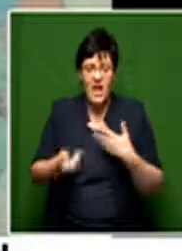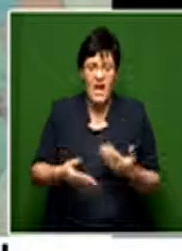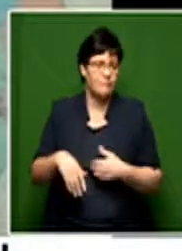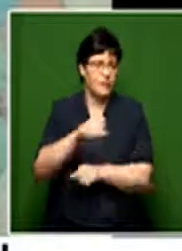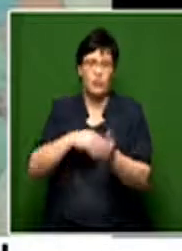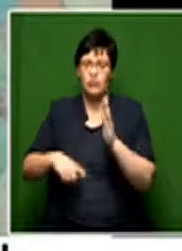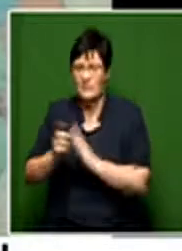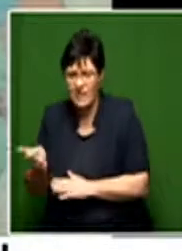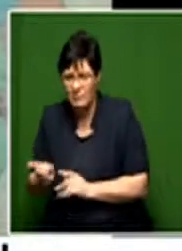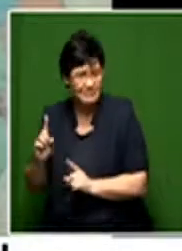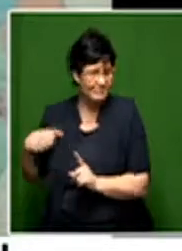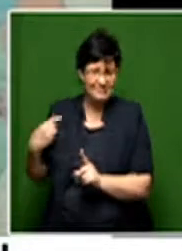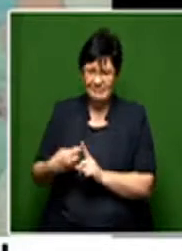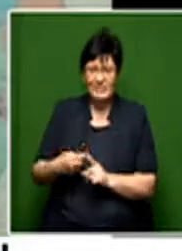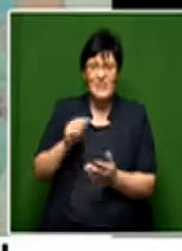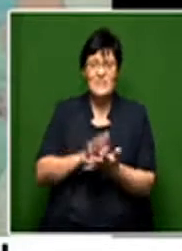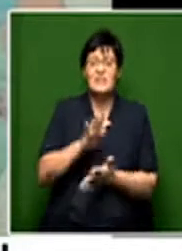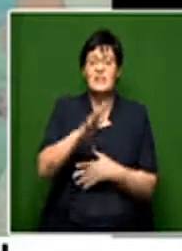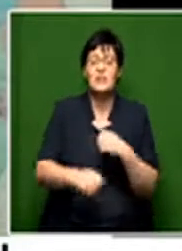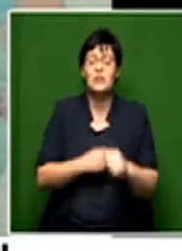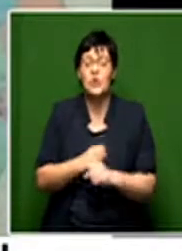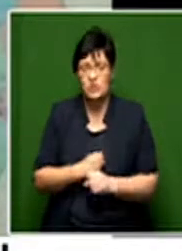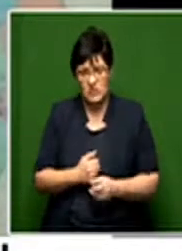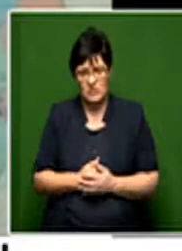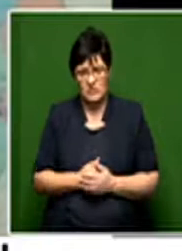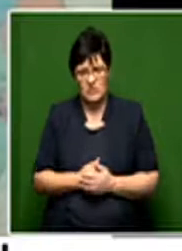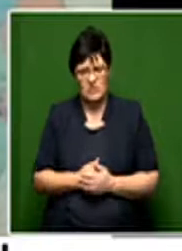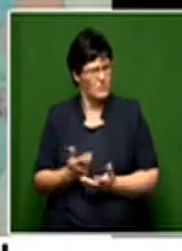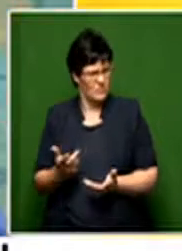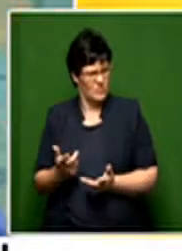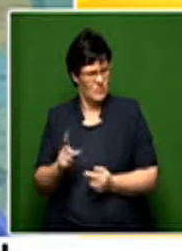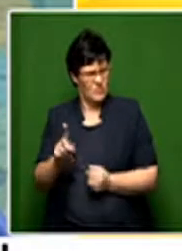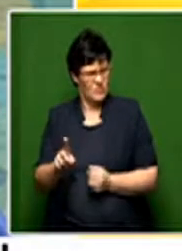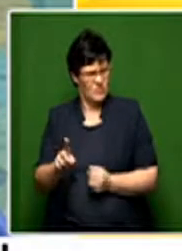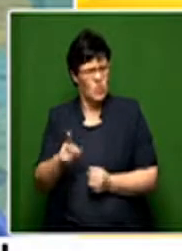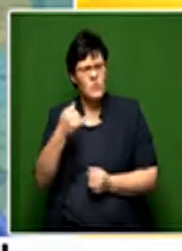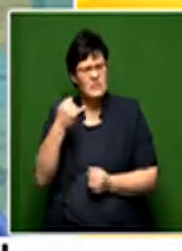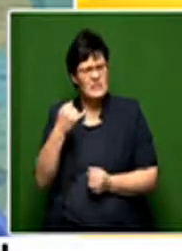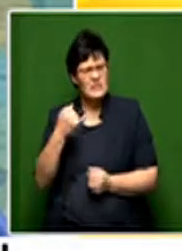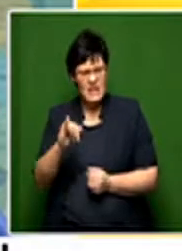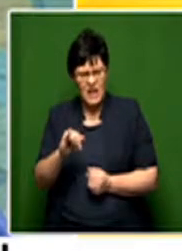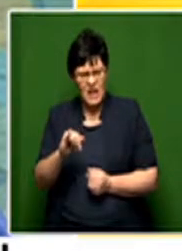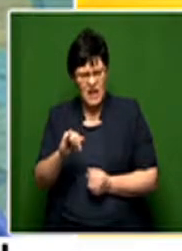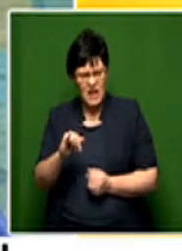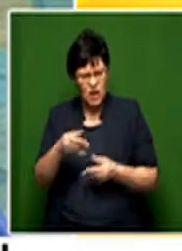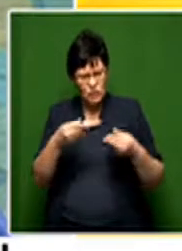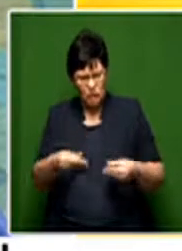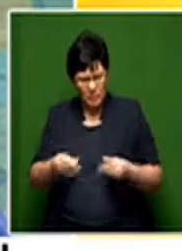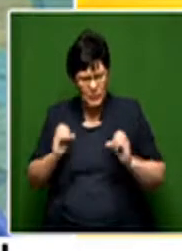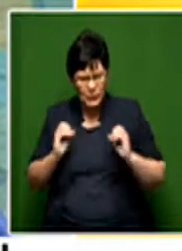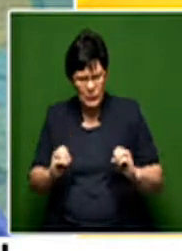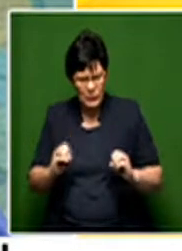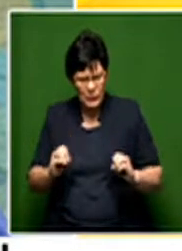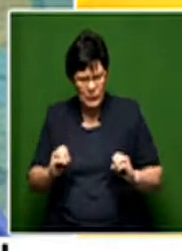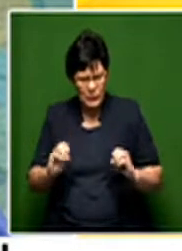social development for the past 15 years. Well, hang on. So, you are still, you still don't have any documents